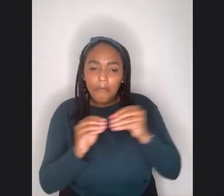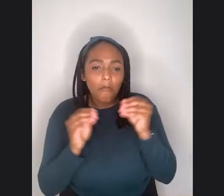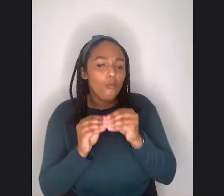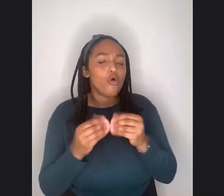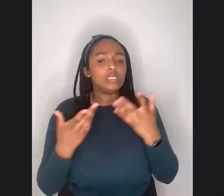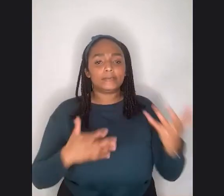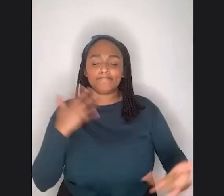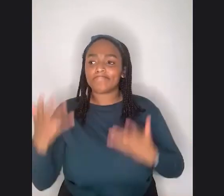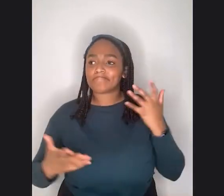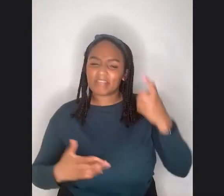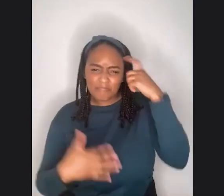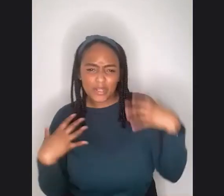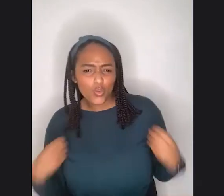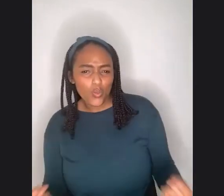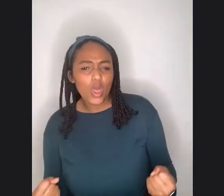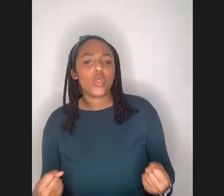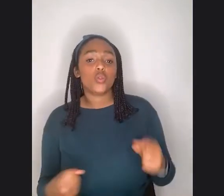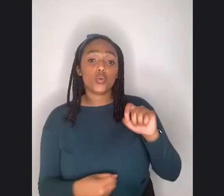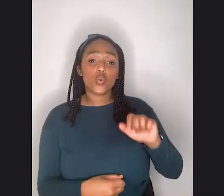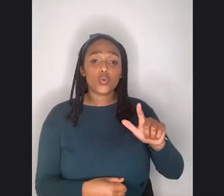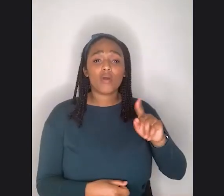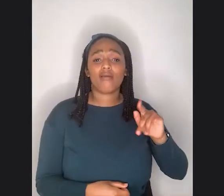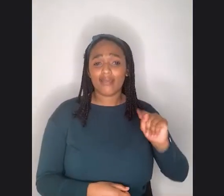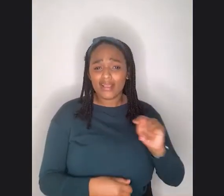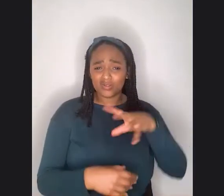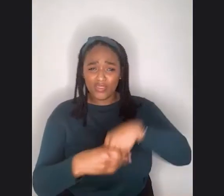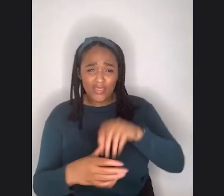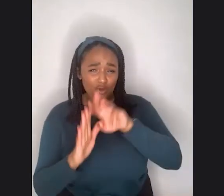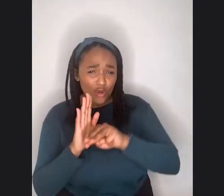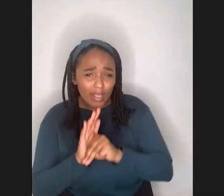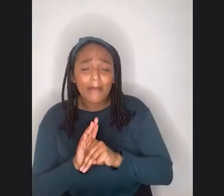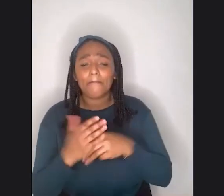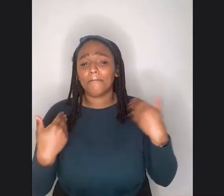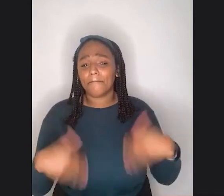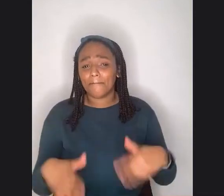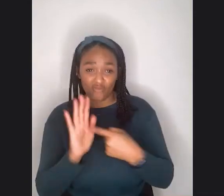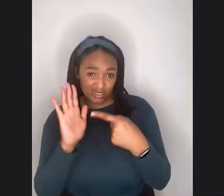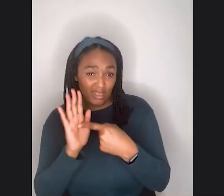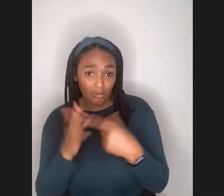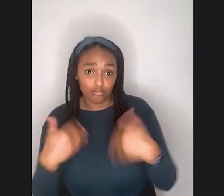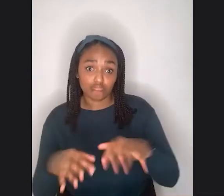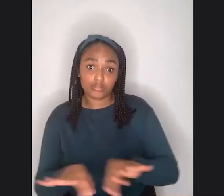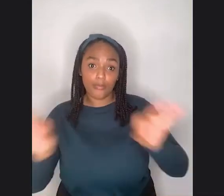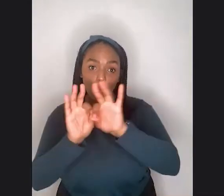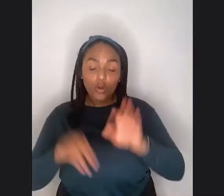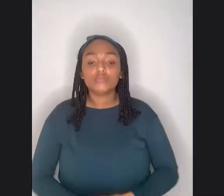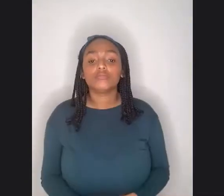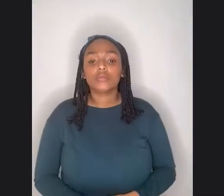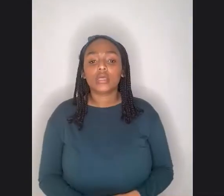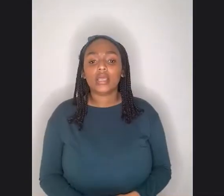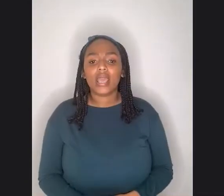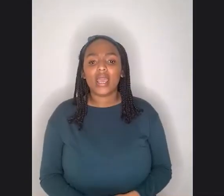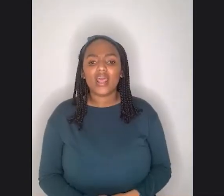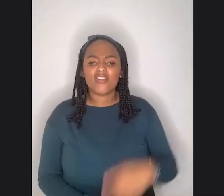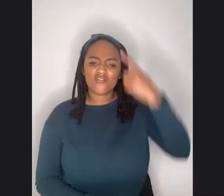um, mental health toolkits in the curriculum, for example. Um, and just to introduce this early on so